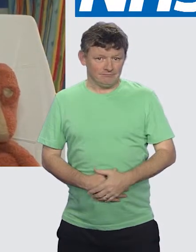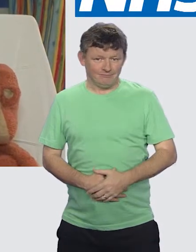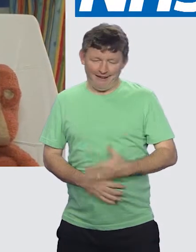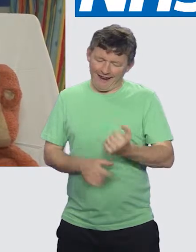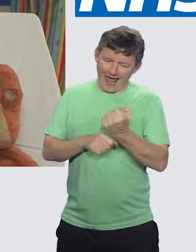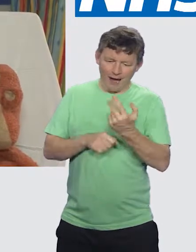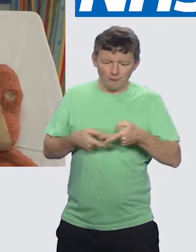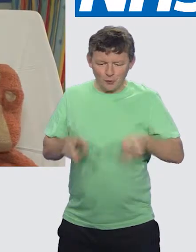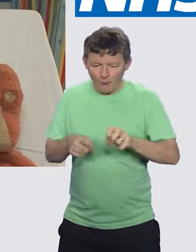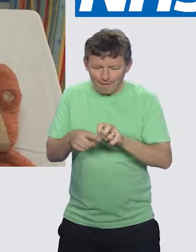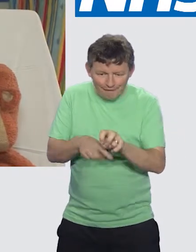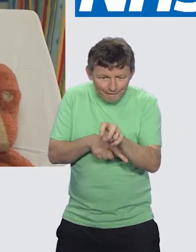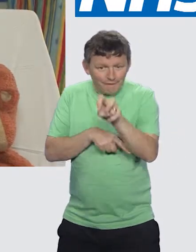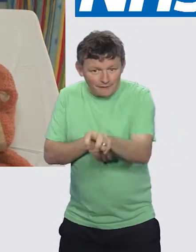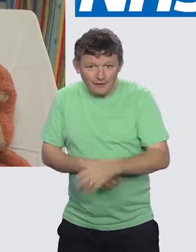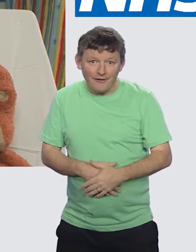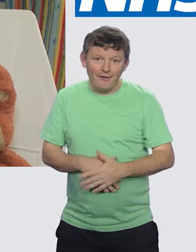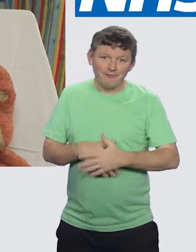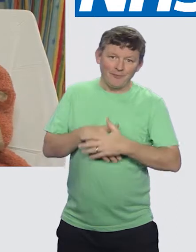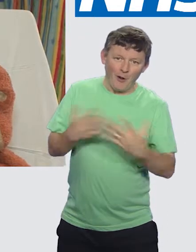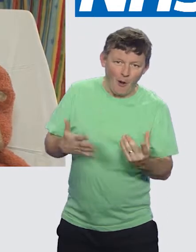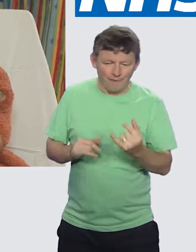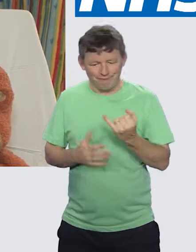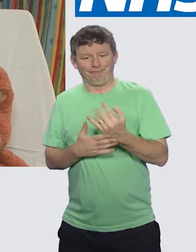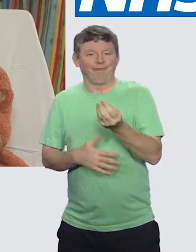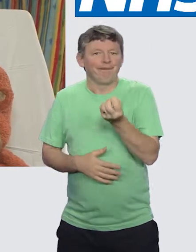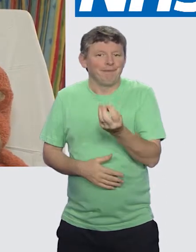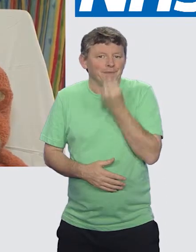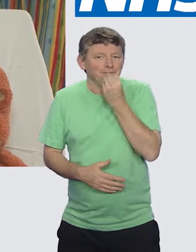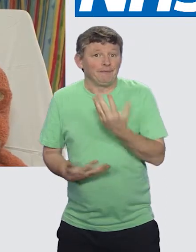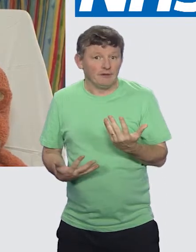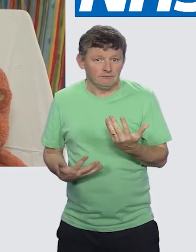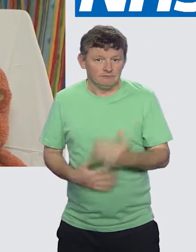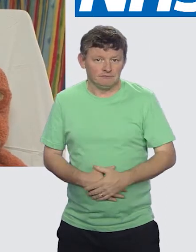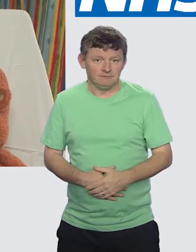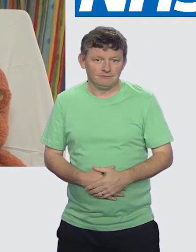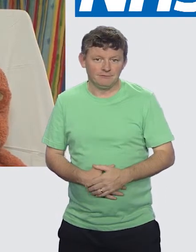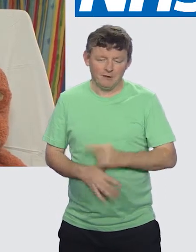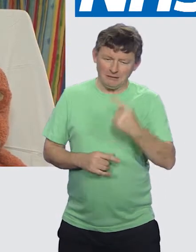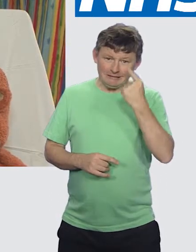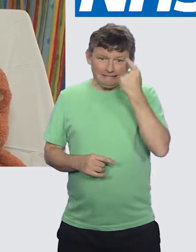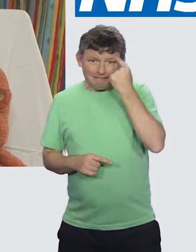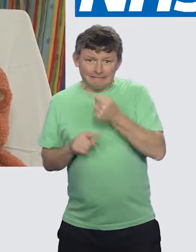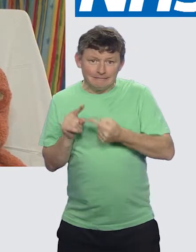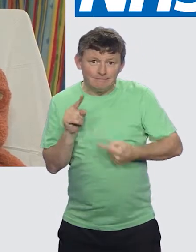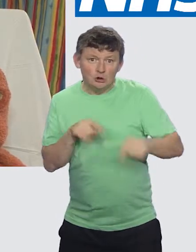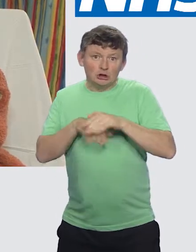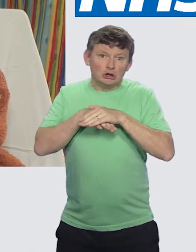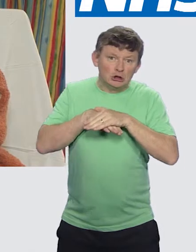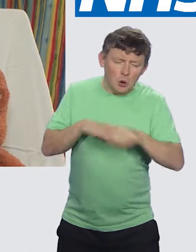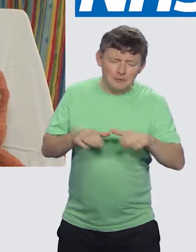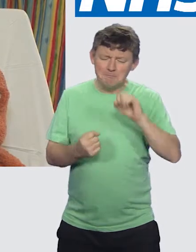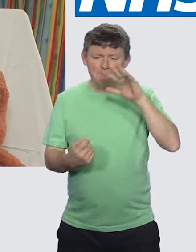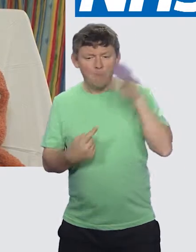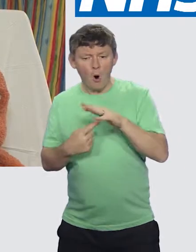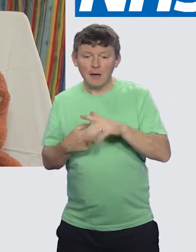to A&E especially if it's been to do with things like crossing the road or not eating something. Something I would always like